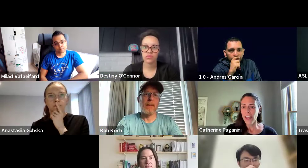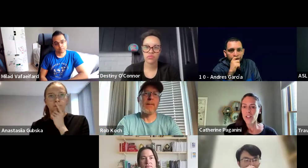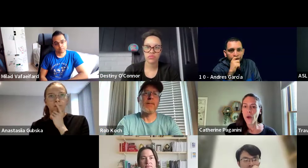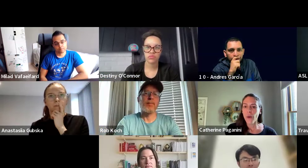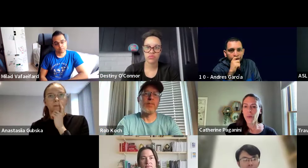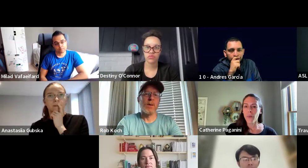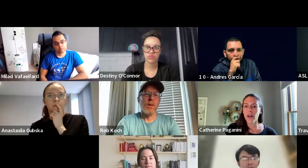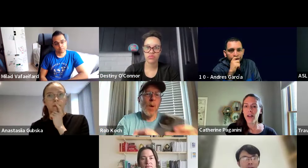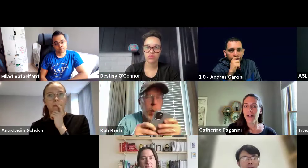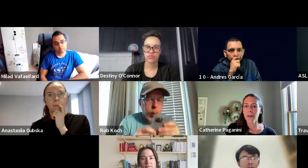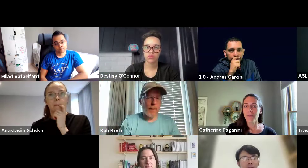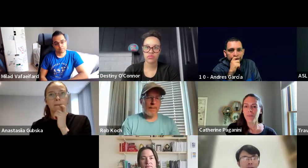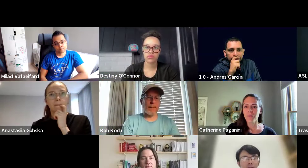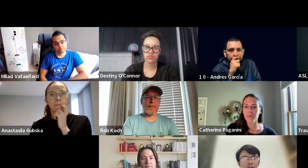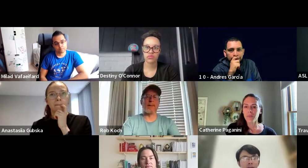Okay, so